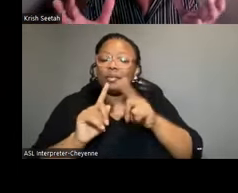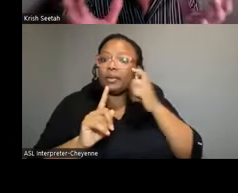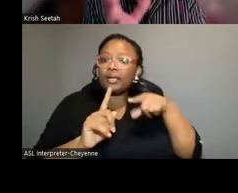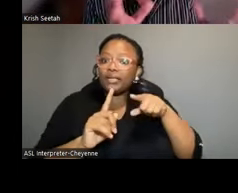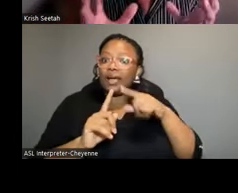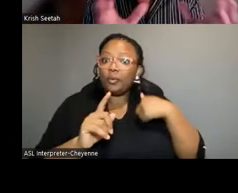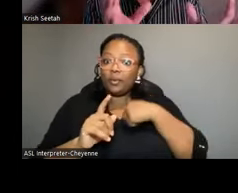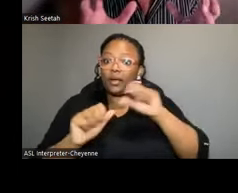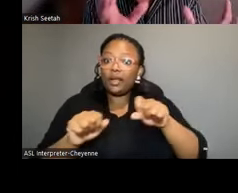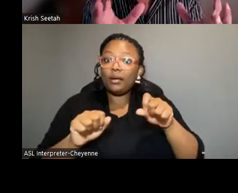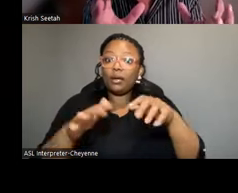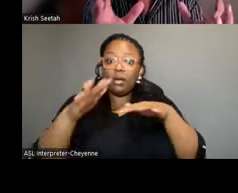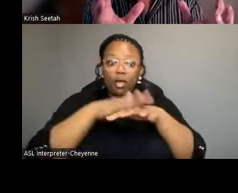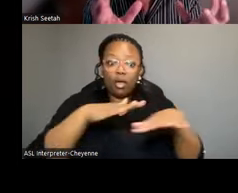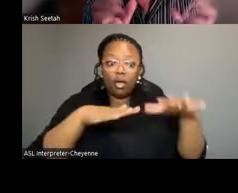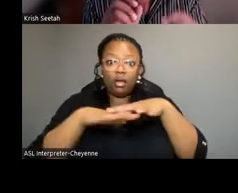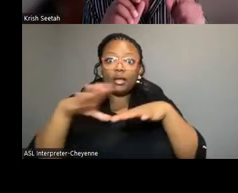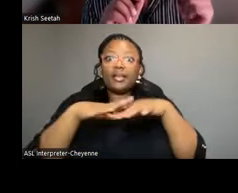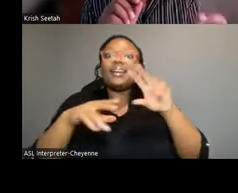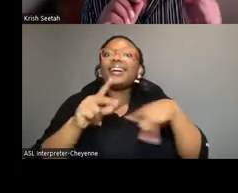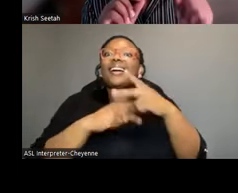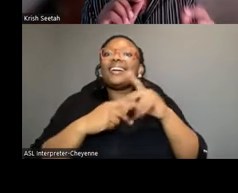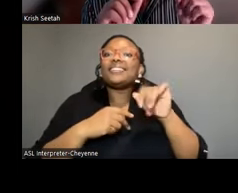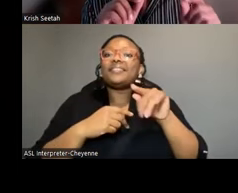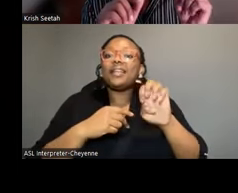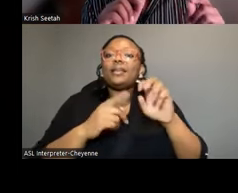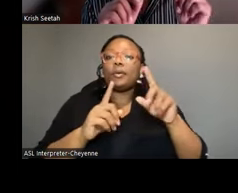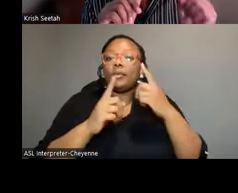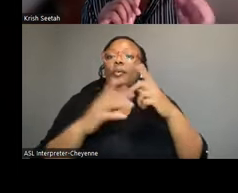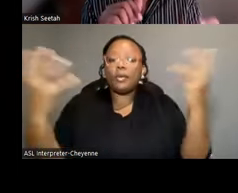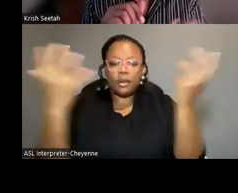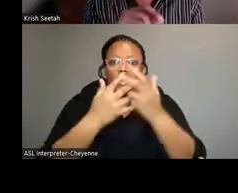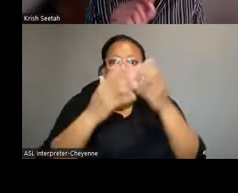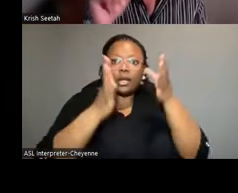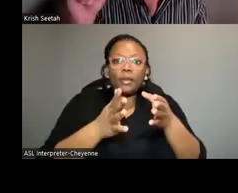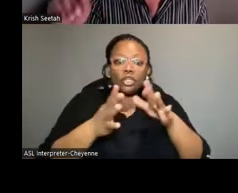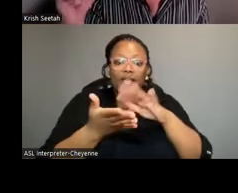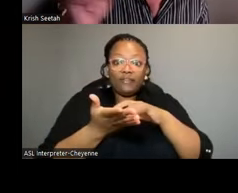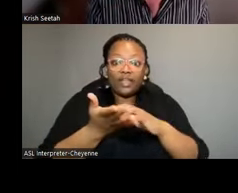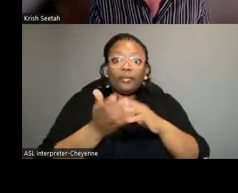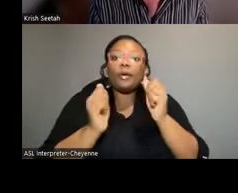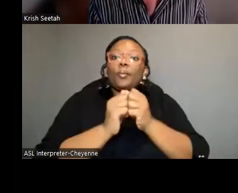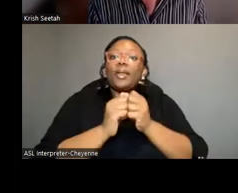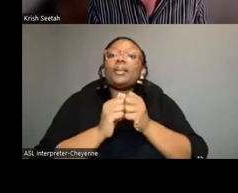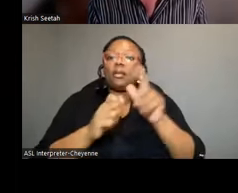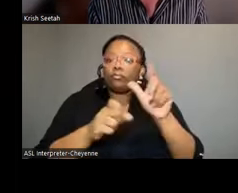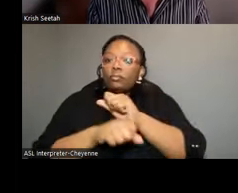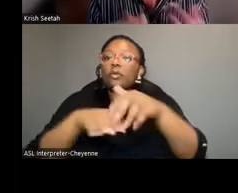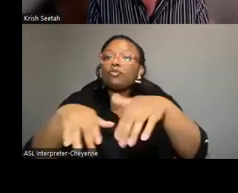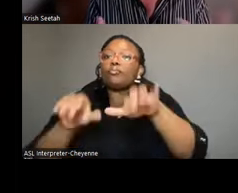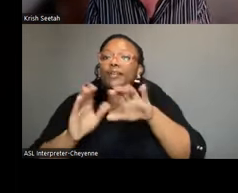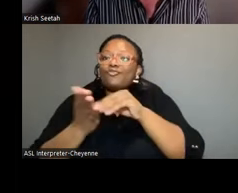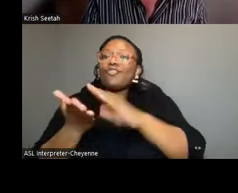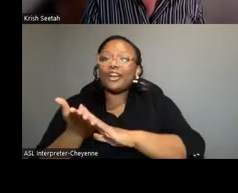that we're able to overlay different types of data sets, we'll effectively be able to match this person's fingerprint with an actual burial record.